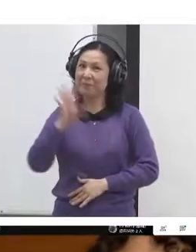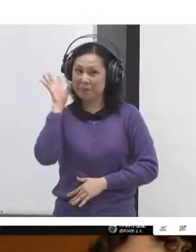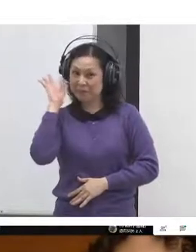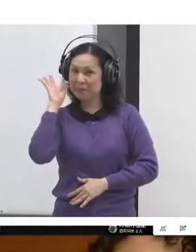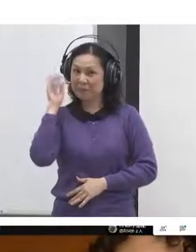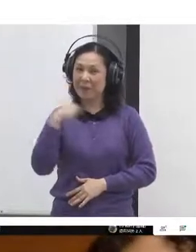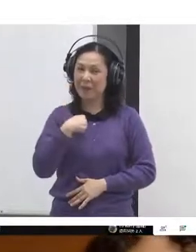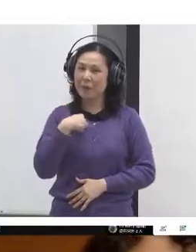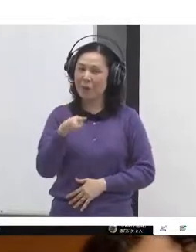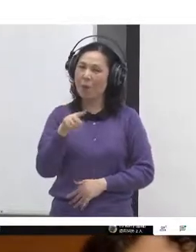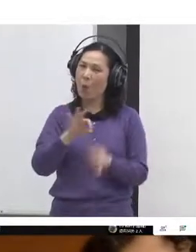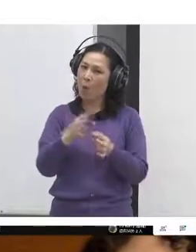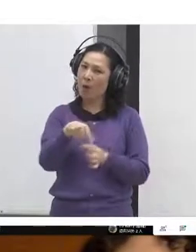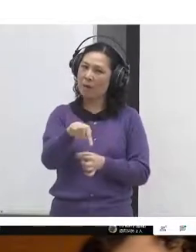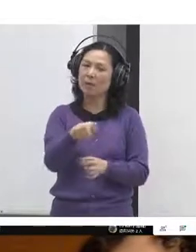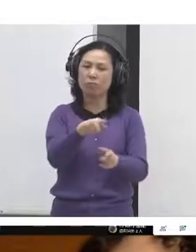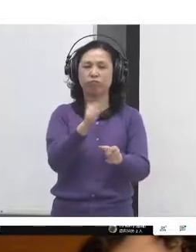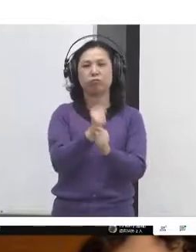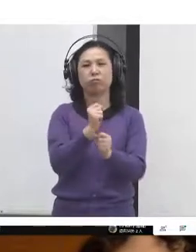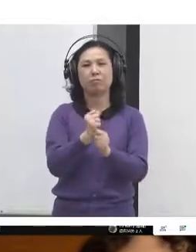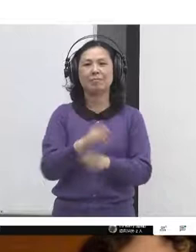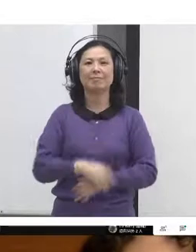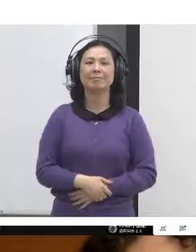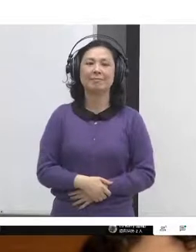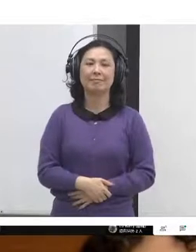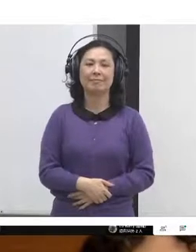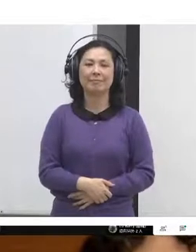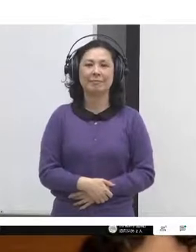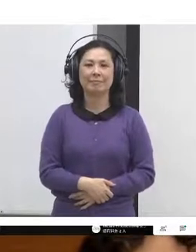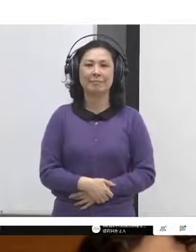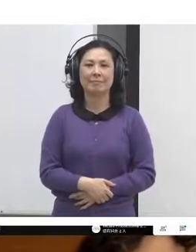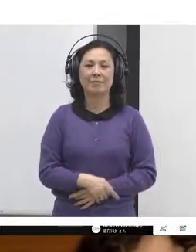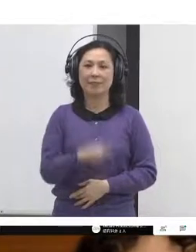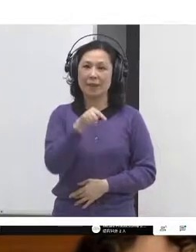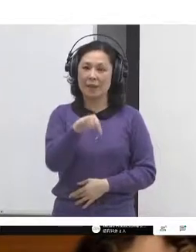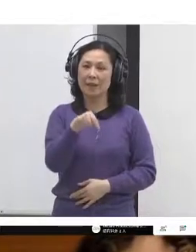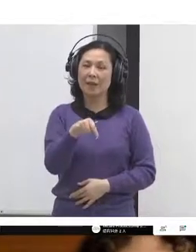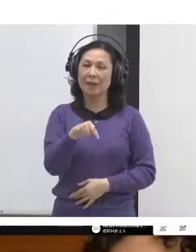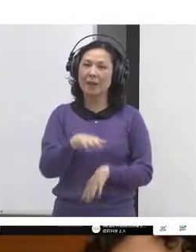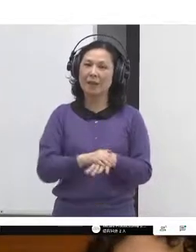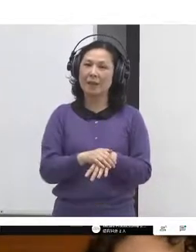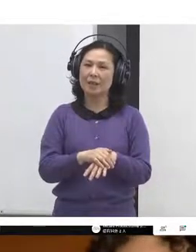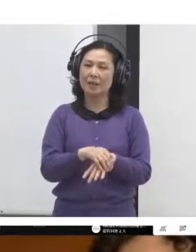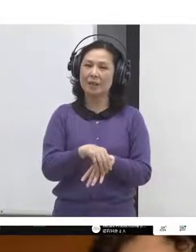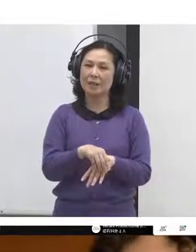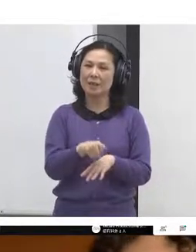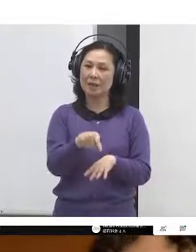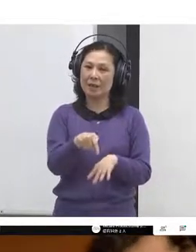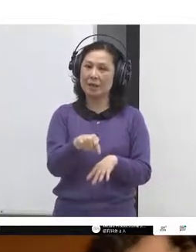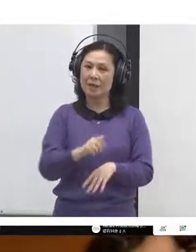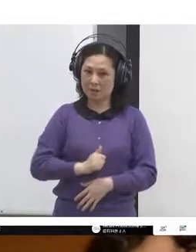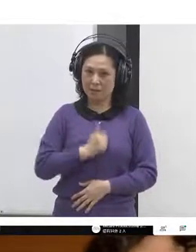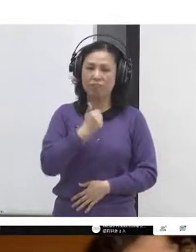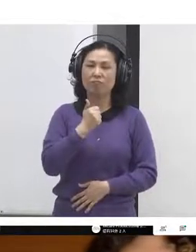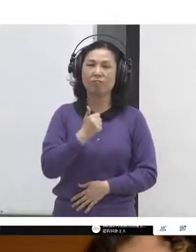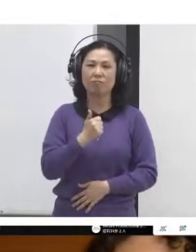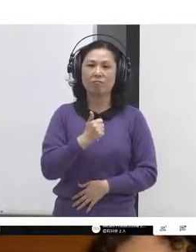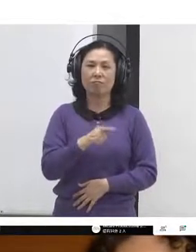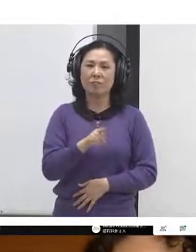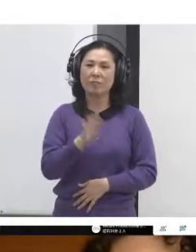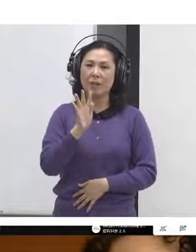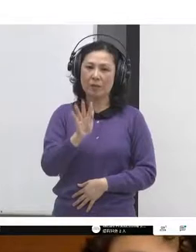We found that this system really created an antidote to dominating personalities